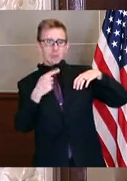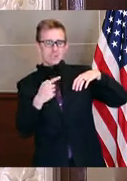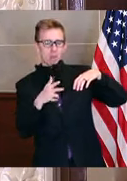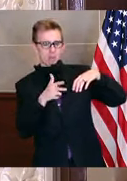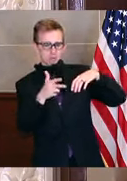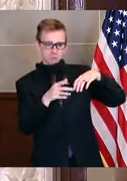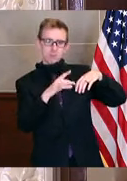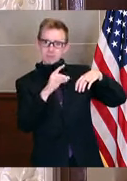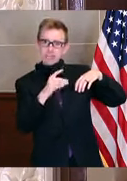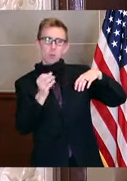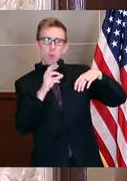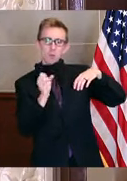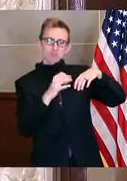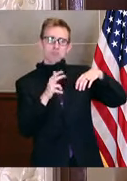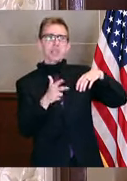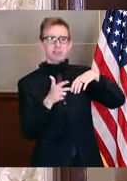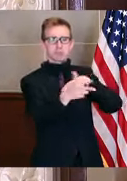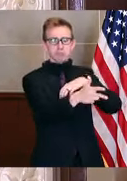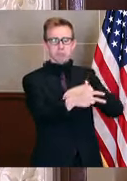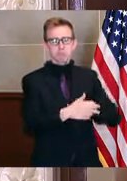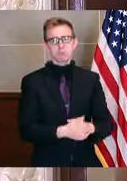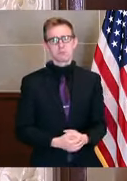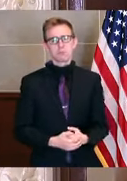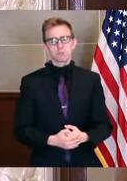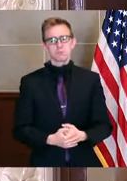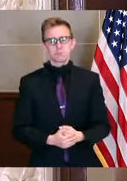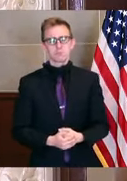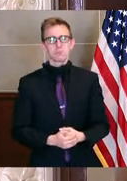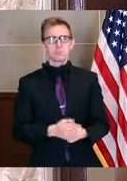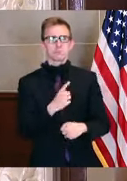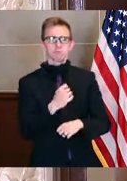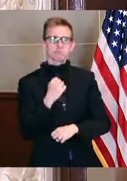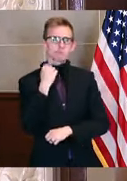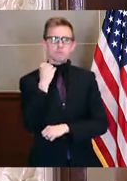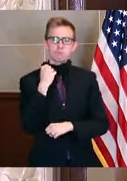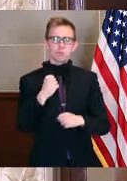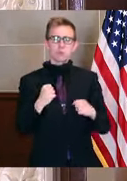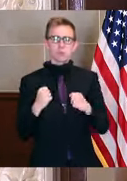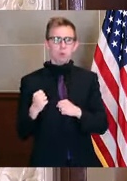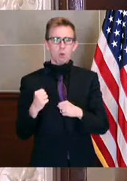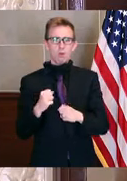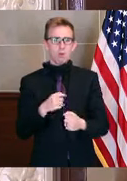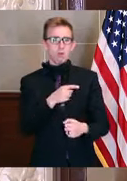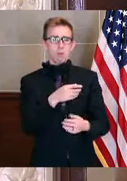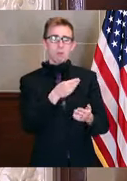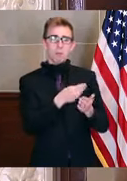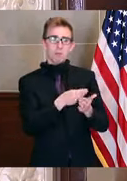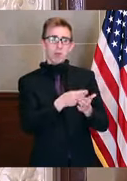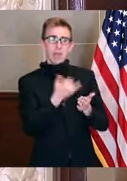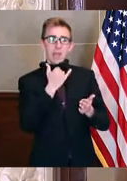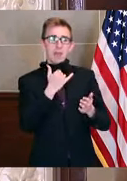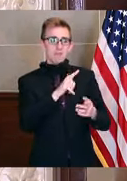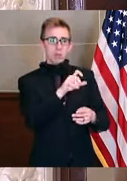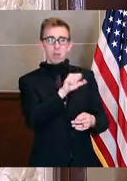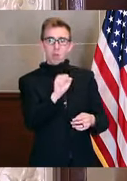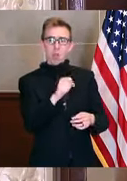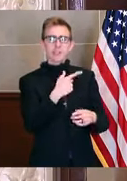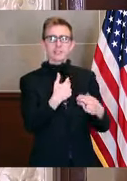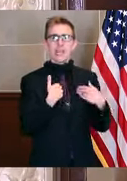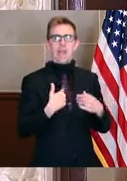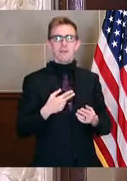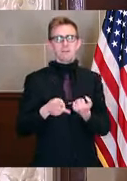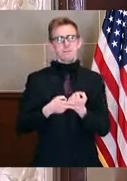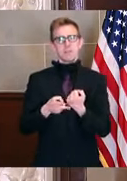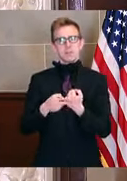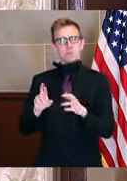Our banks and credit unions are solid with historically strong capital and loan loss reserves and are well positioned